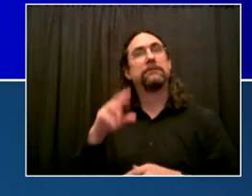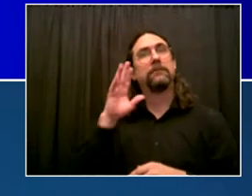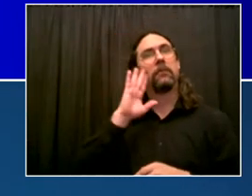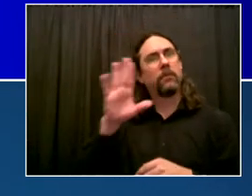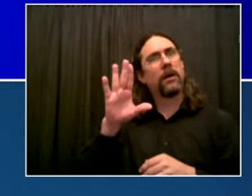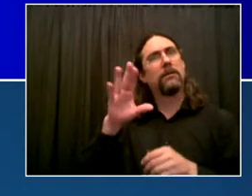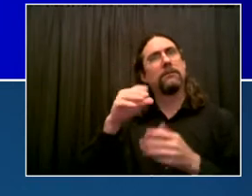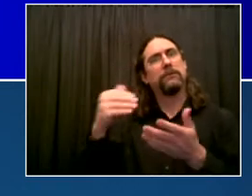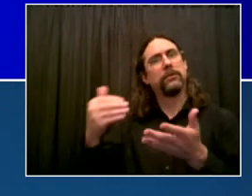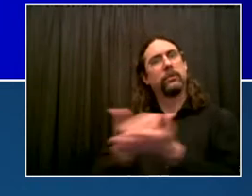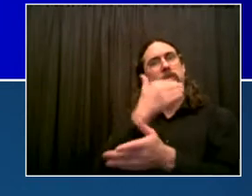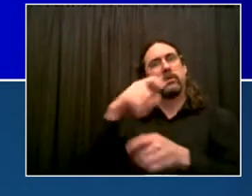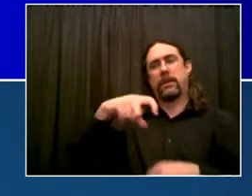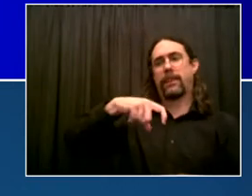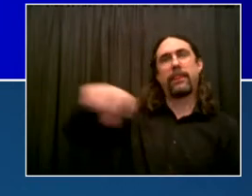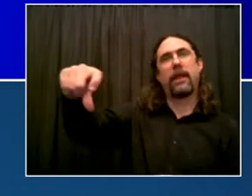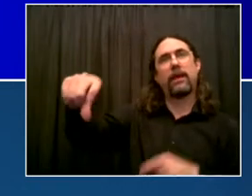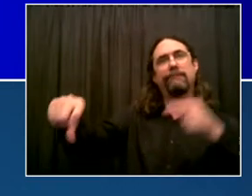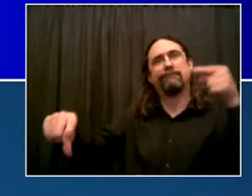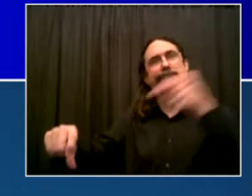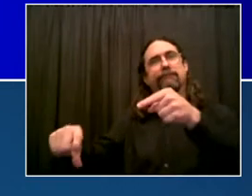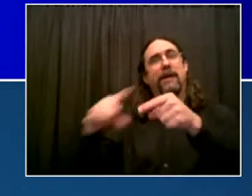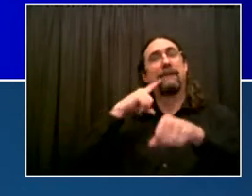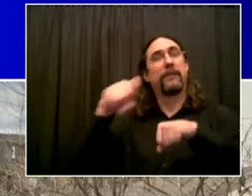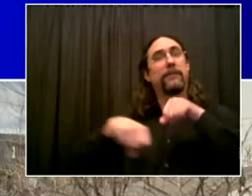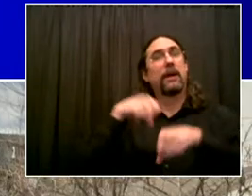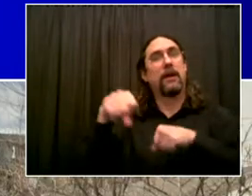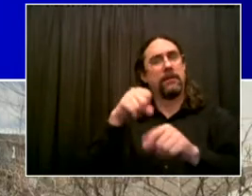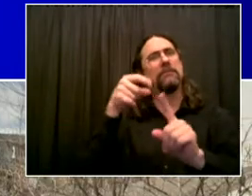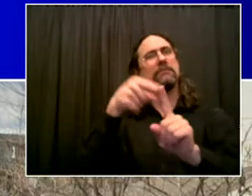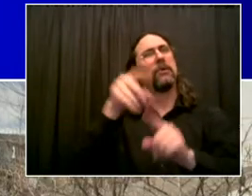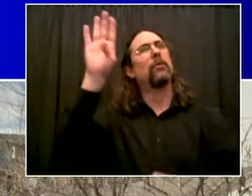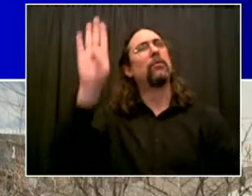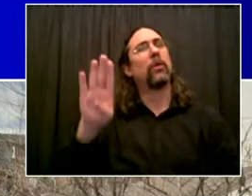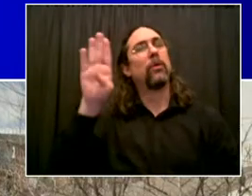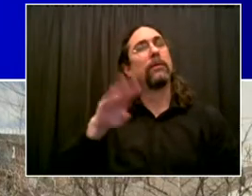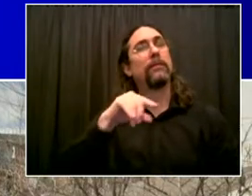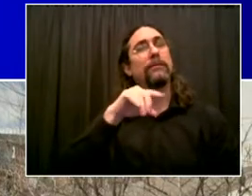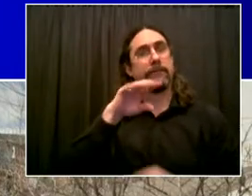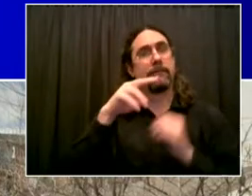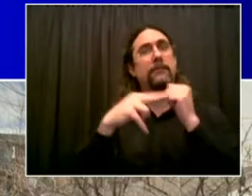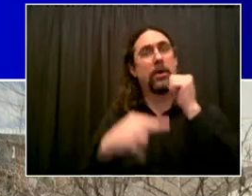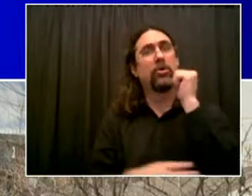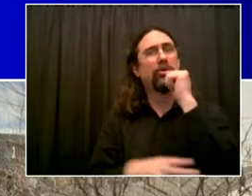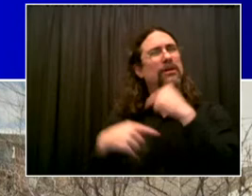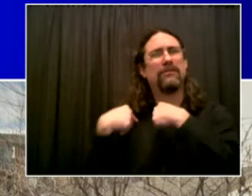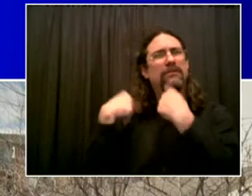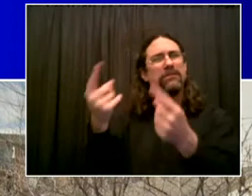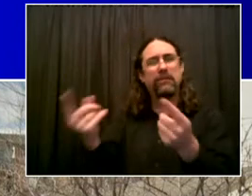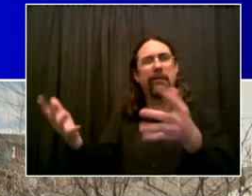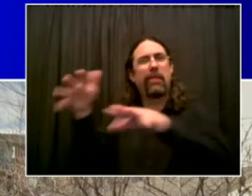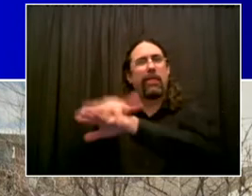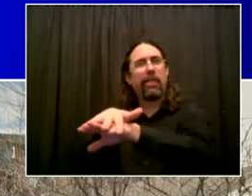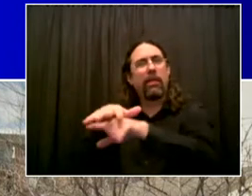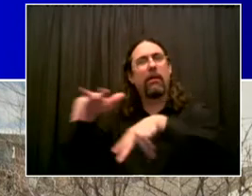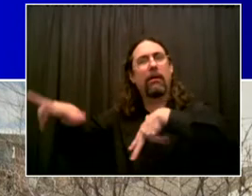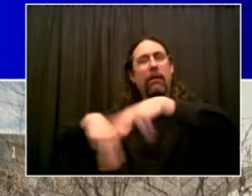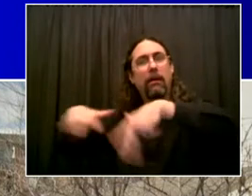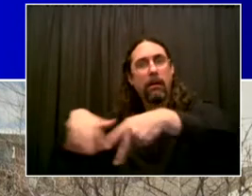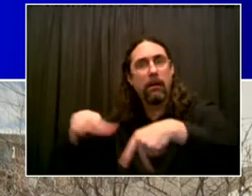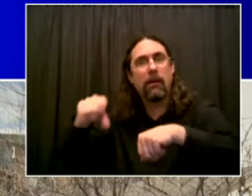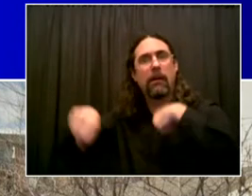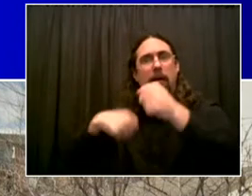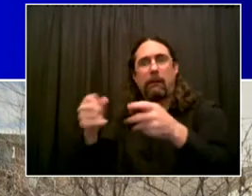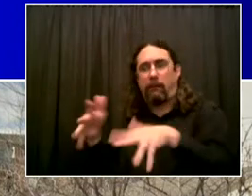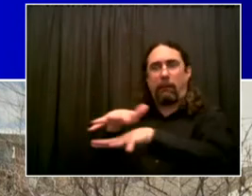And of course, something exciting I talked about in the state of city, bike boulevards for the first time ever in New York City. And today, I'm going to